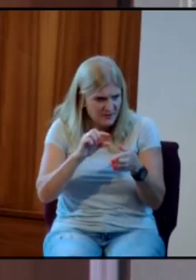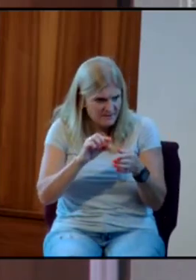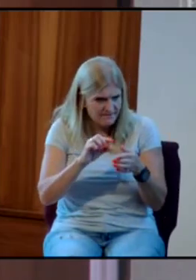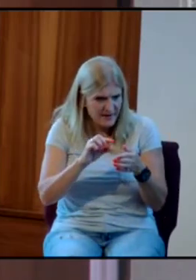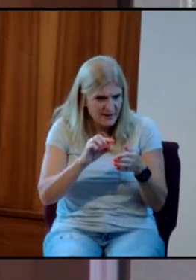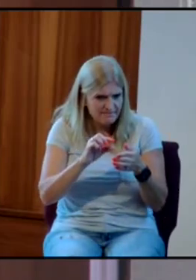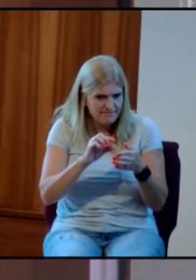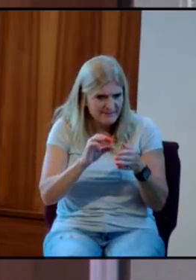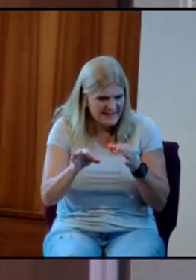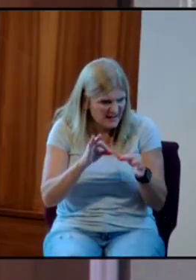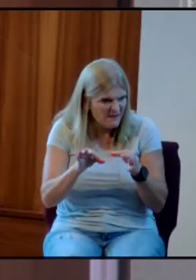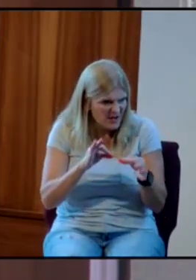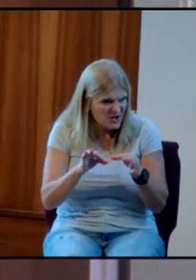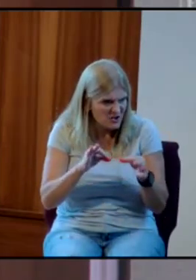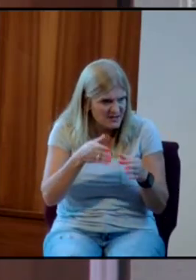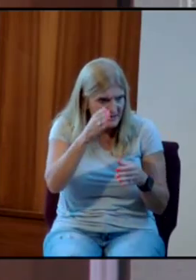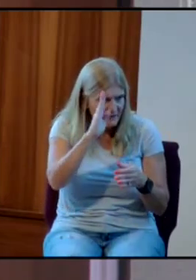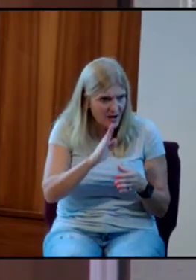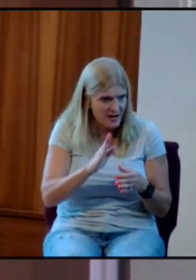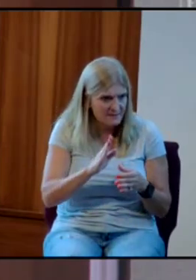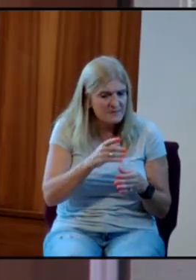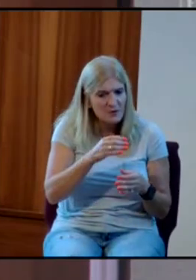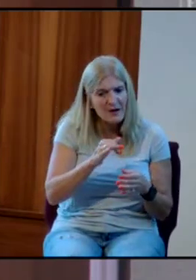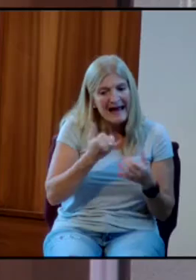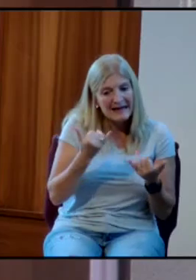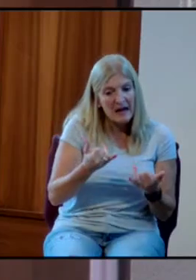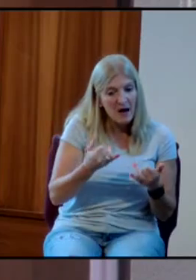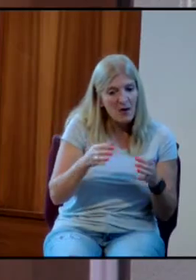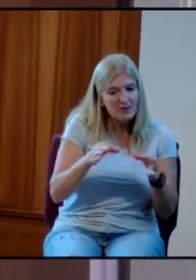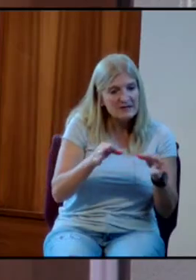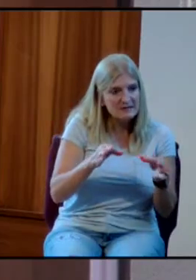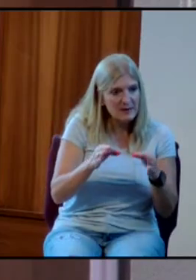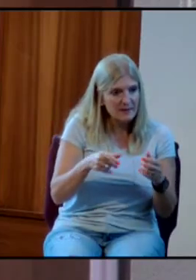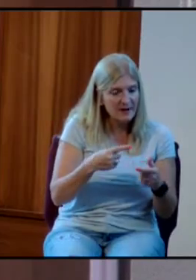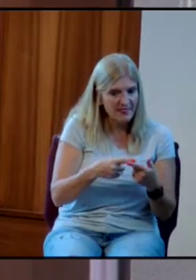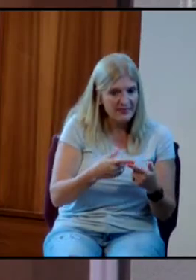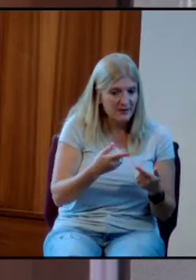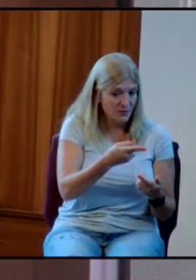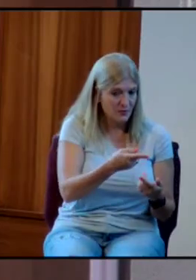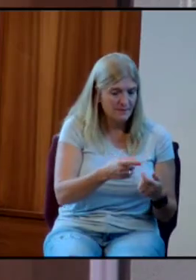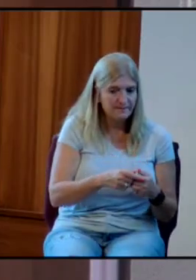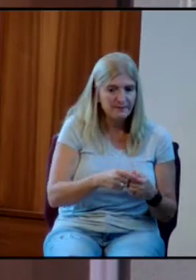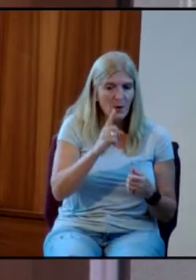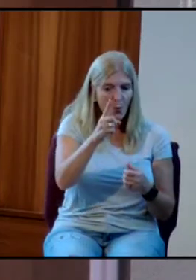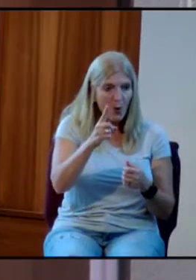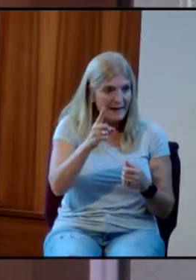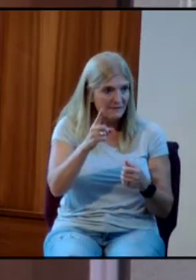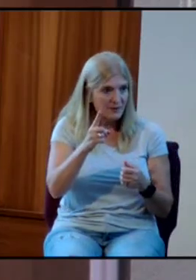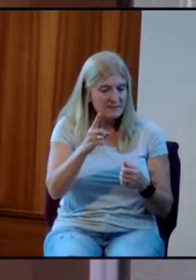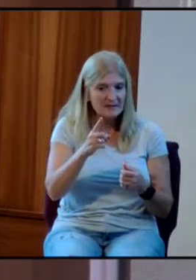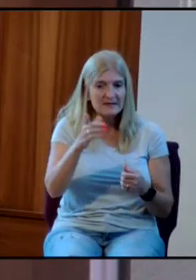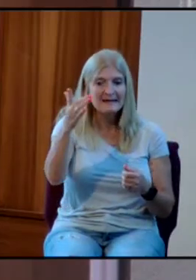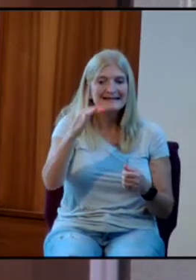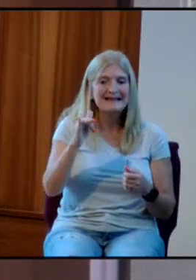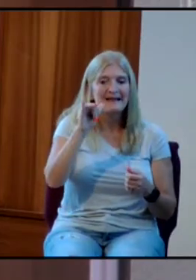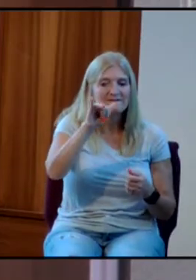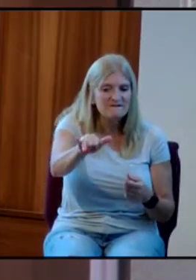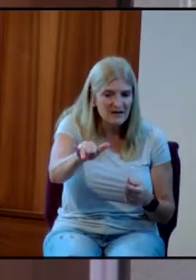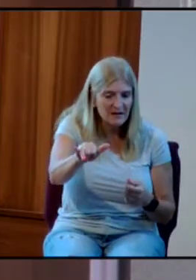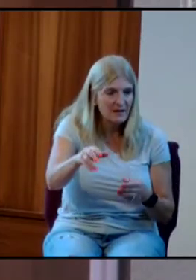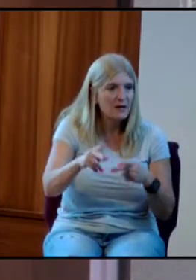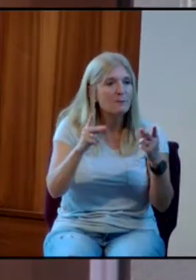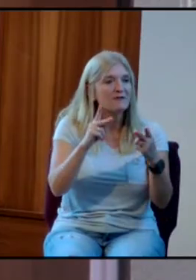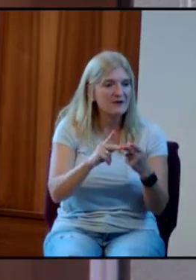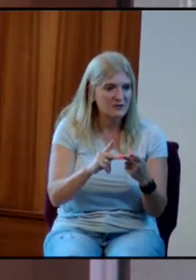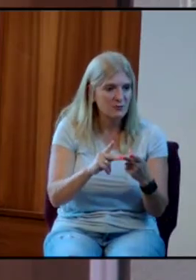here's a phrase I'm going to talk to you about in a little bit. God is infinite in being and perfection. That